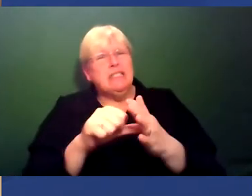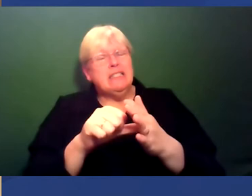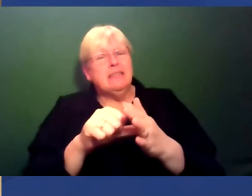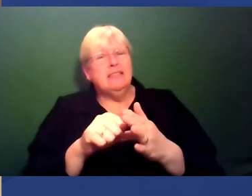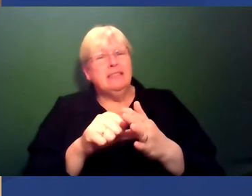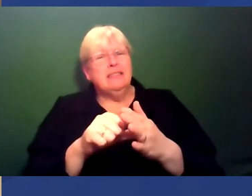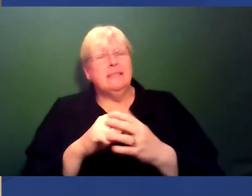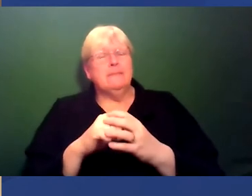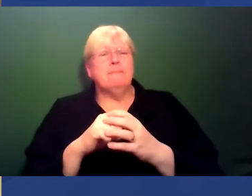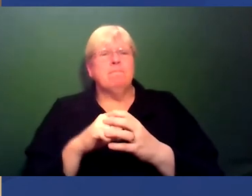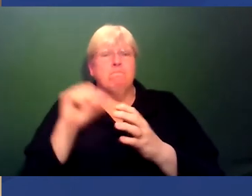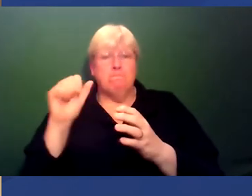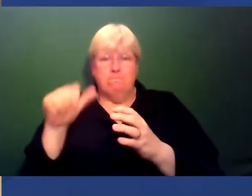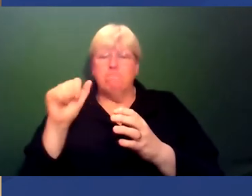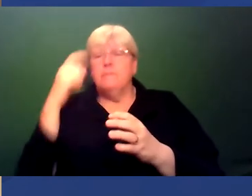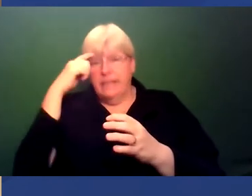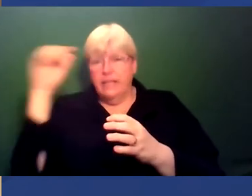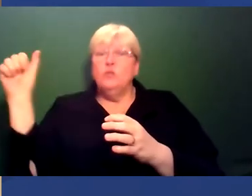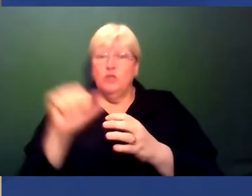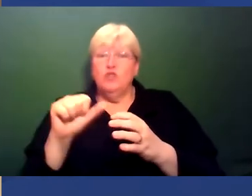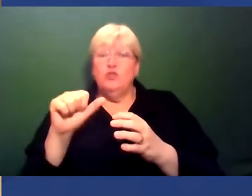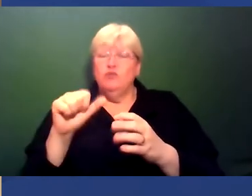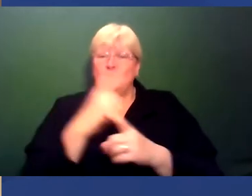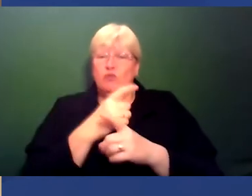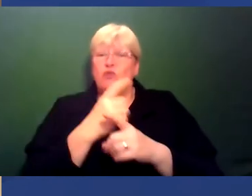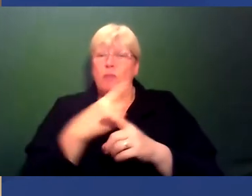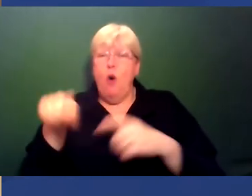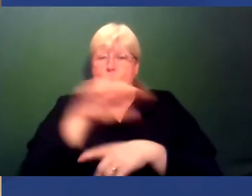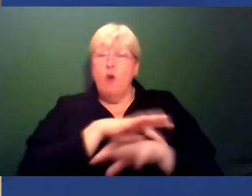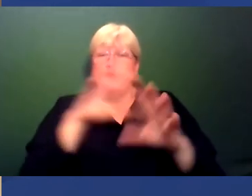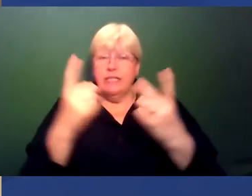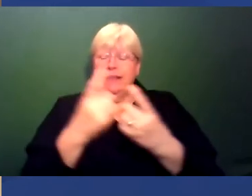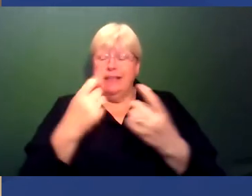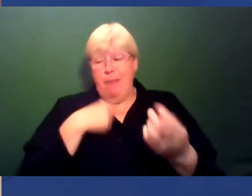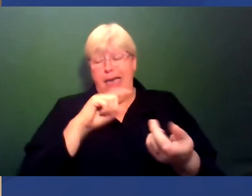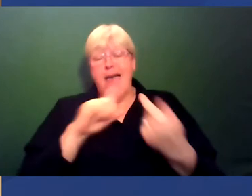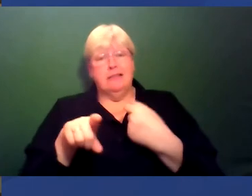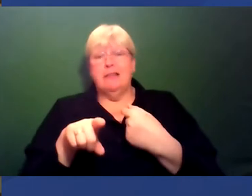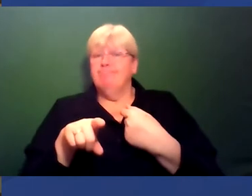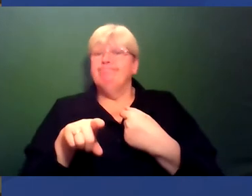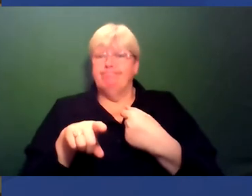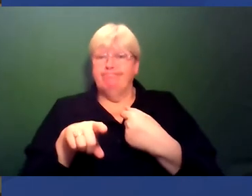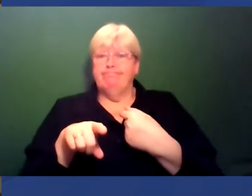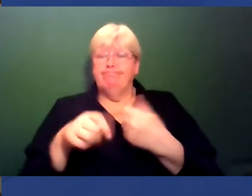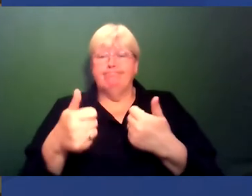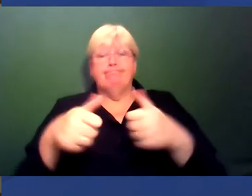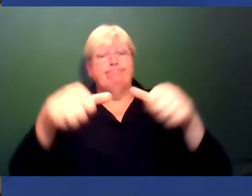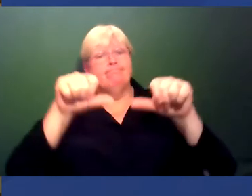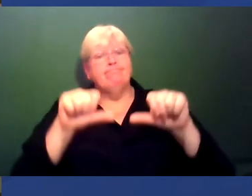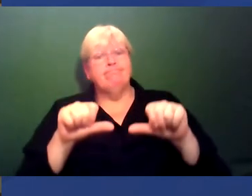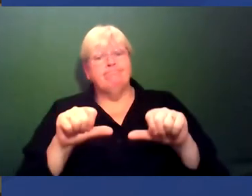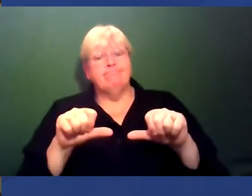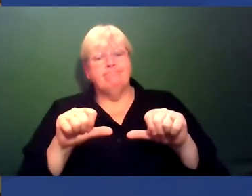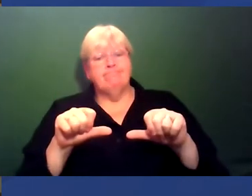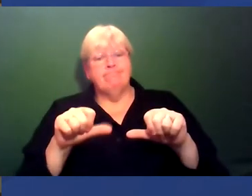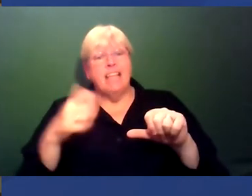So, yeah, I think we should span all of those things is my answer. Great, and I'm just conscious we've